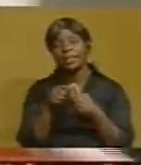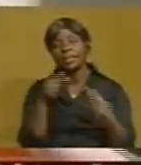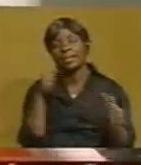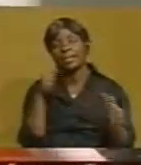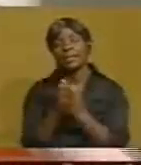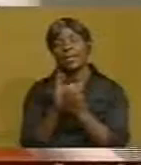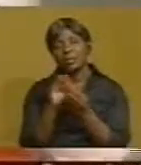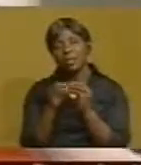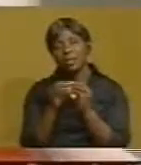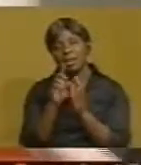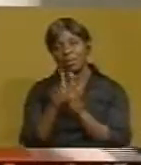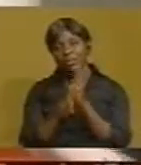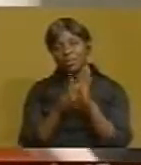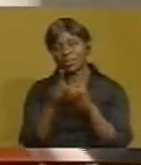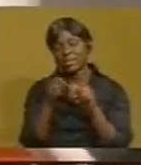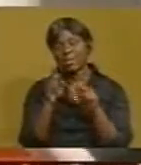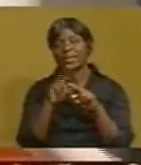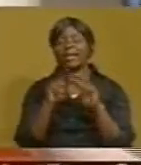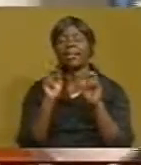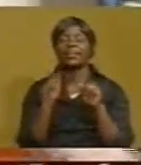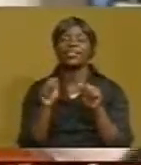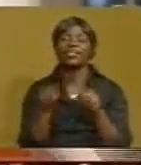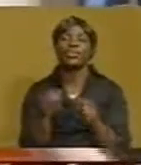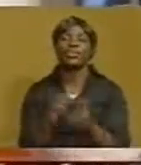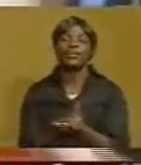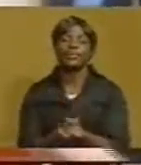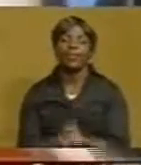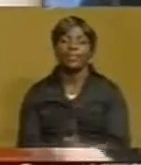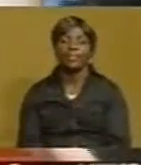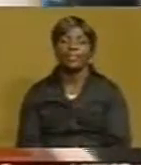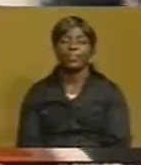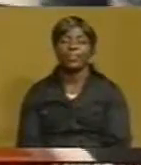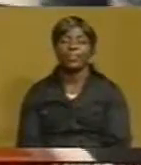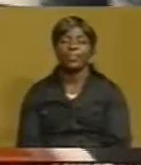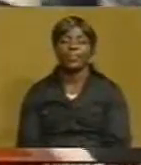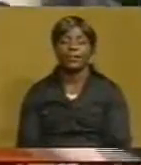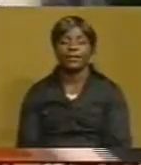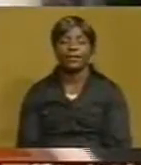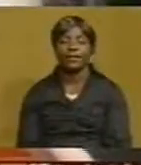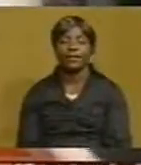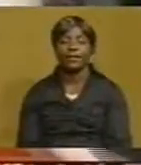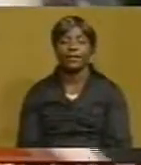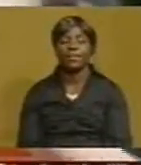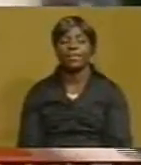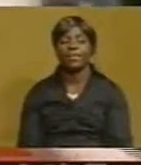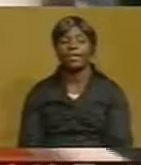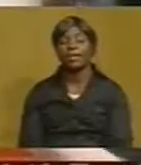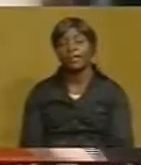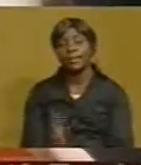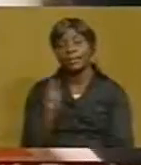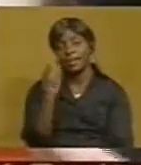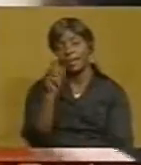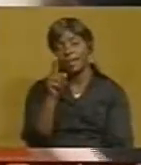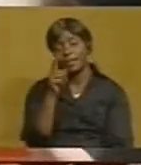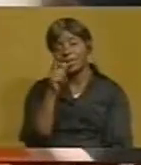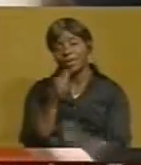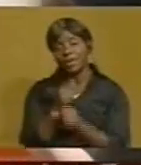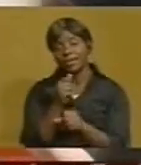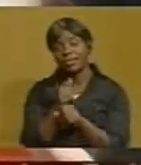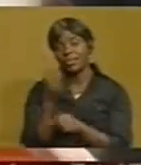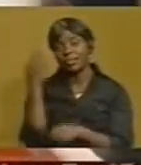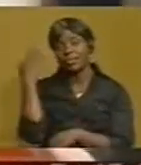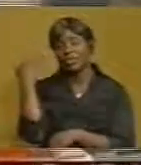to its completion. It was a dream which we started working on since